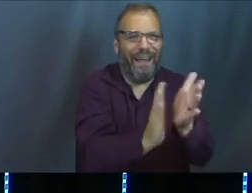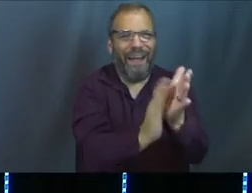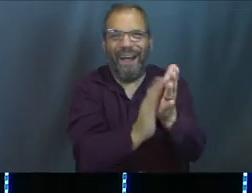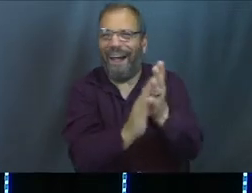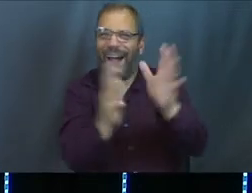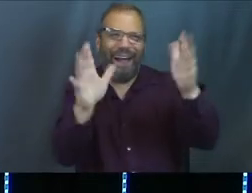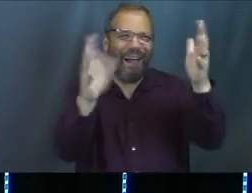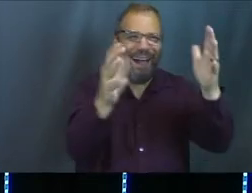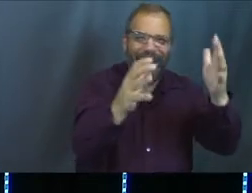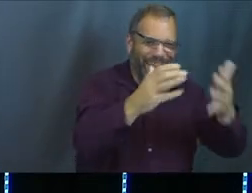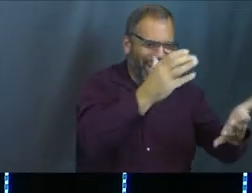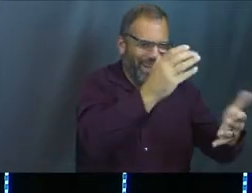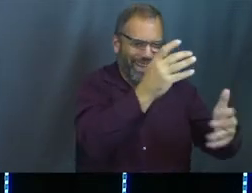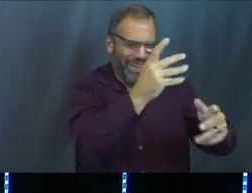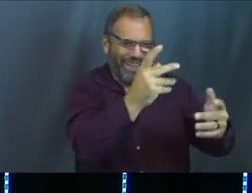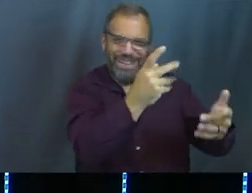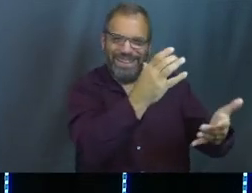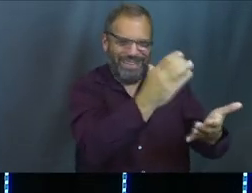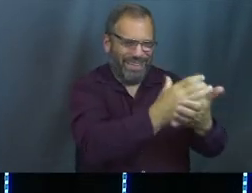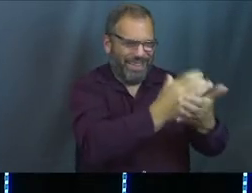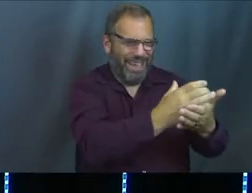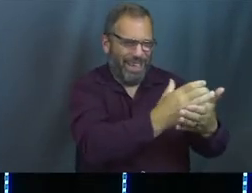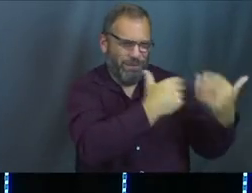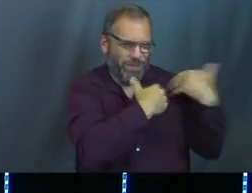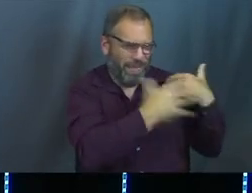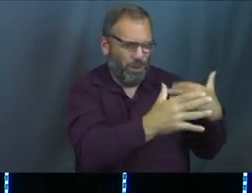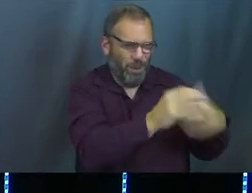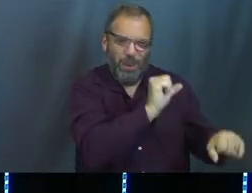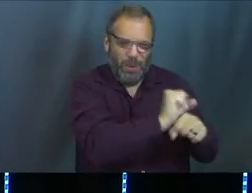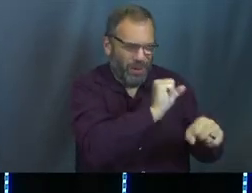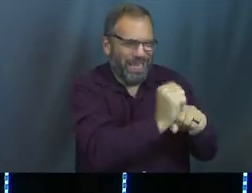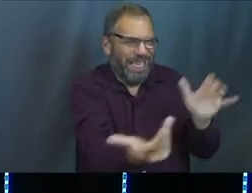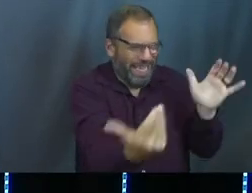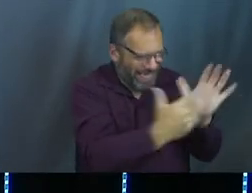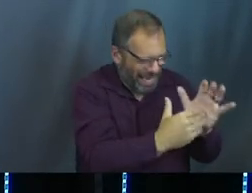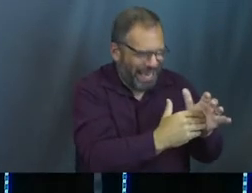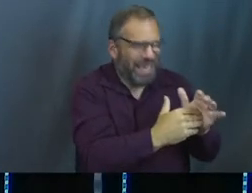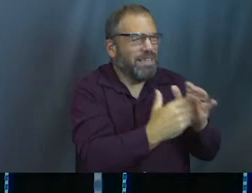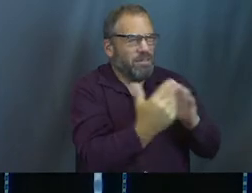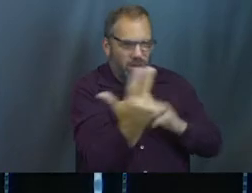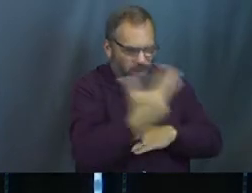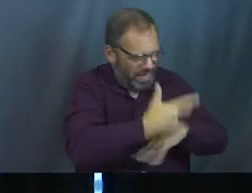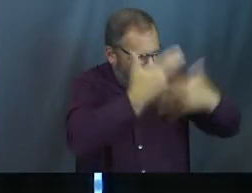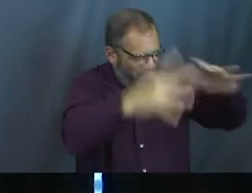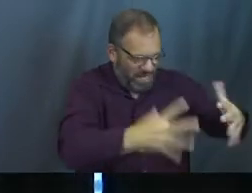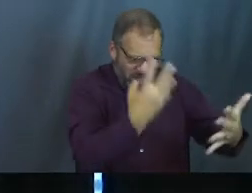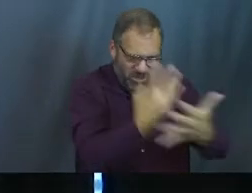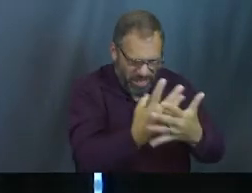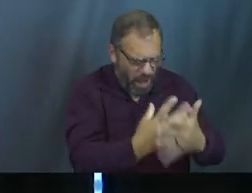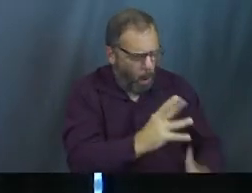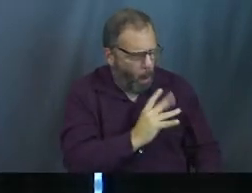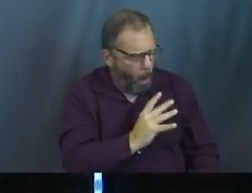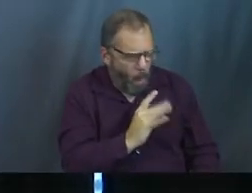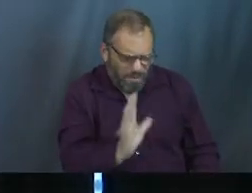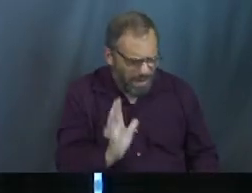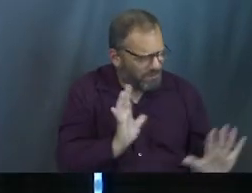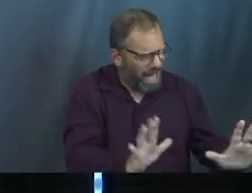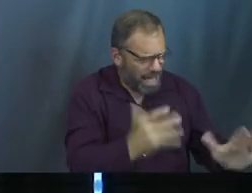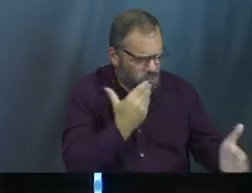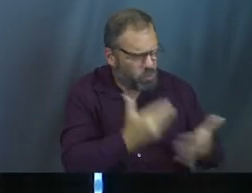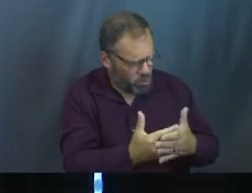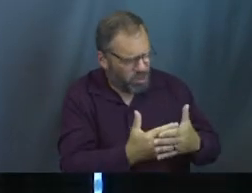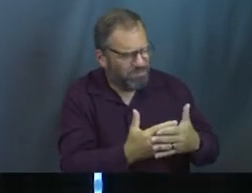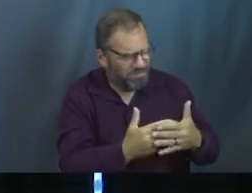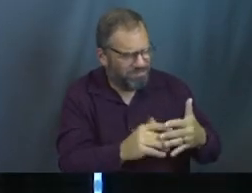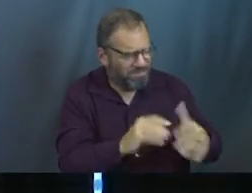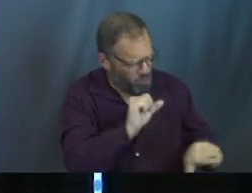cupbearer, church. Come on. That's fantastic, right? You get your job back, dude. You're like, just three days, and you're out of here, man. What a quick little hangout sesh you had with us